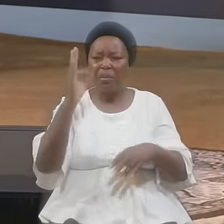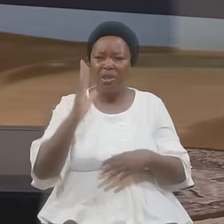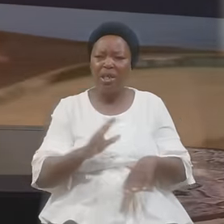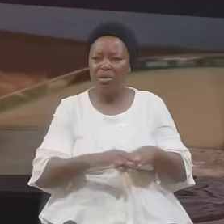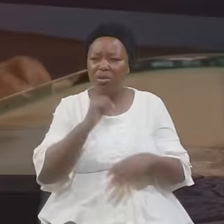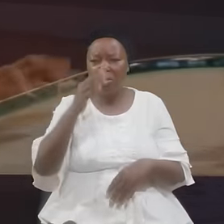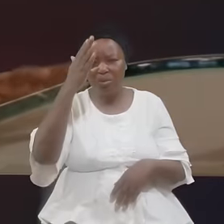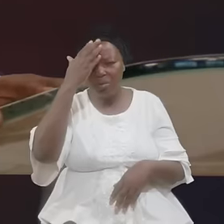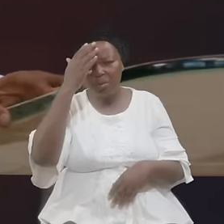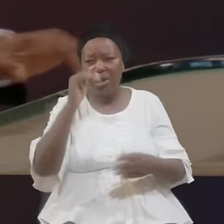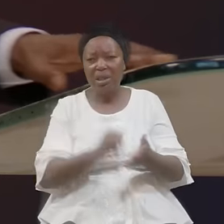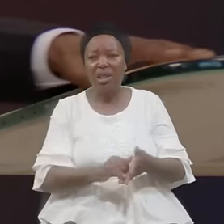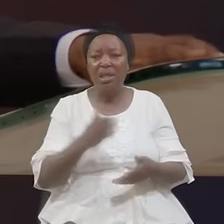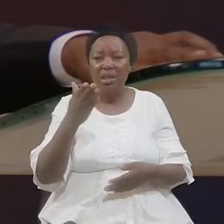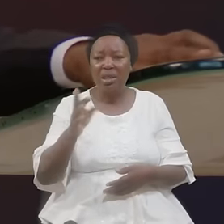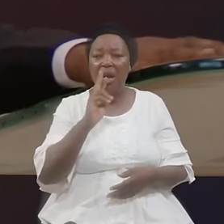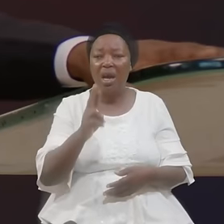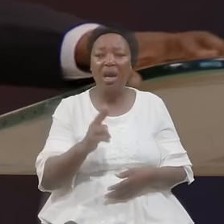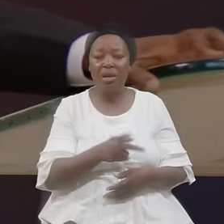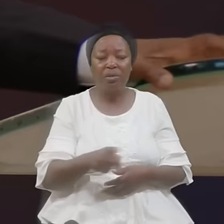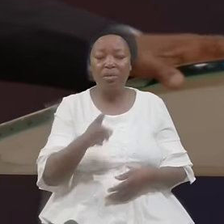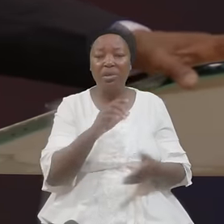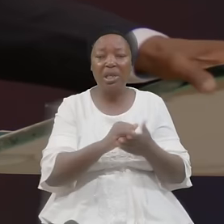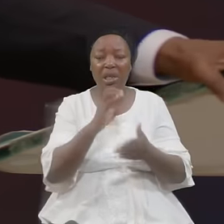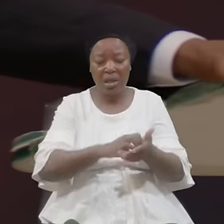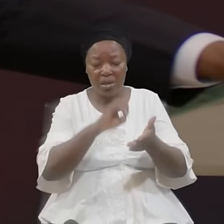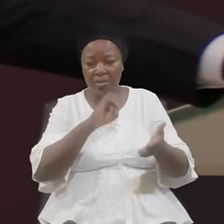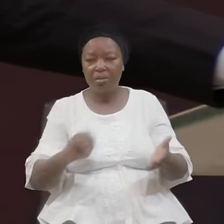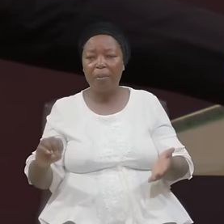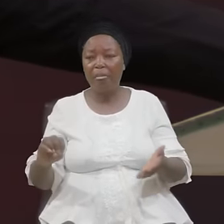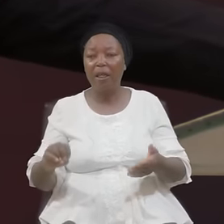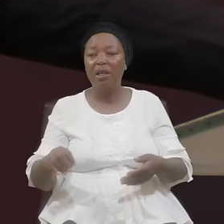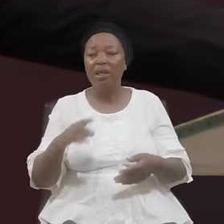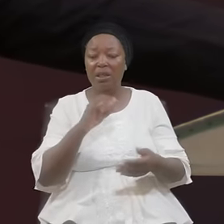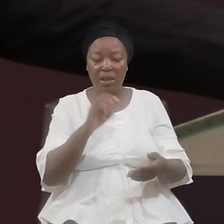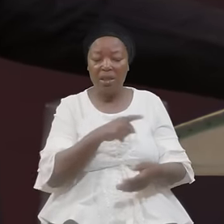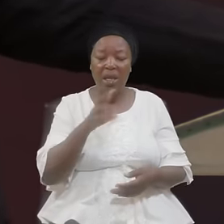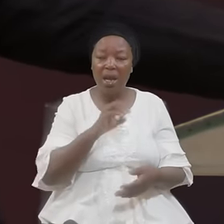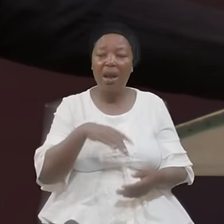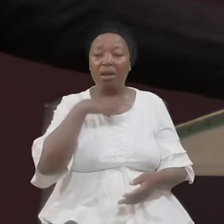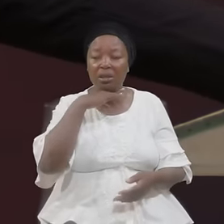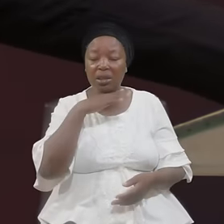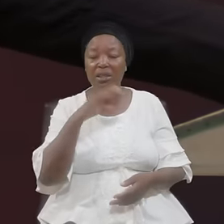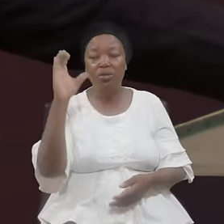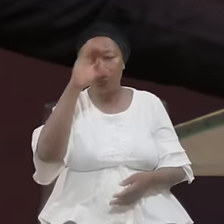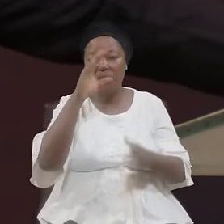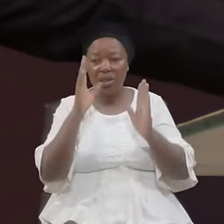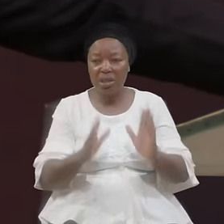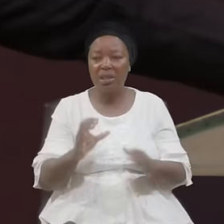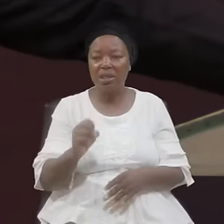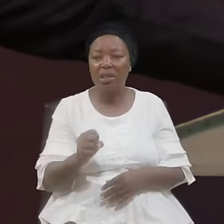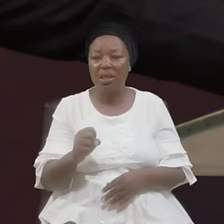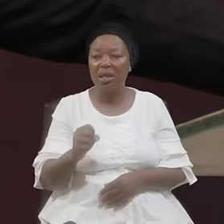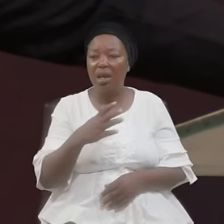Know That There Are Those Who Are Excluded They Are Corrupt Strangers And